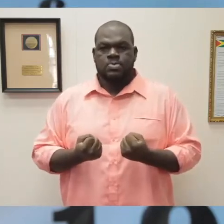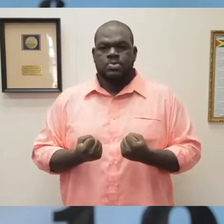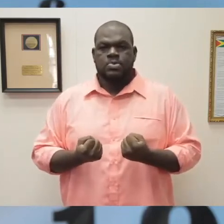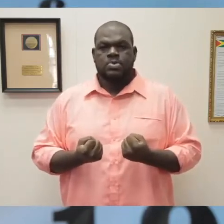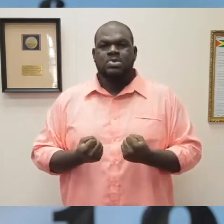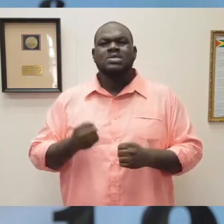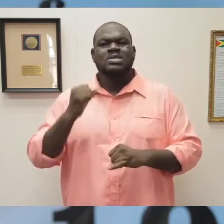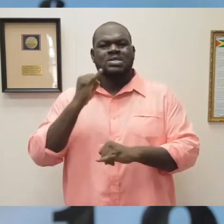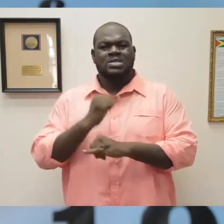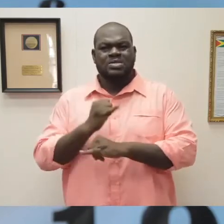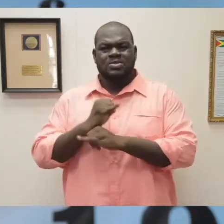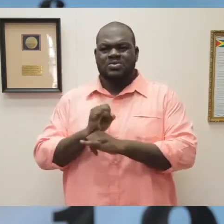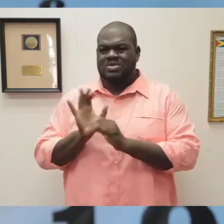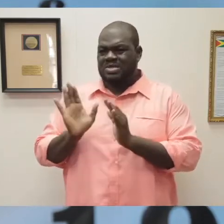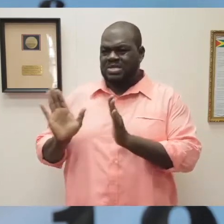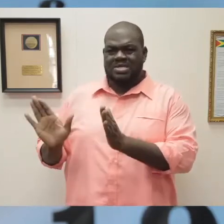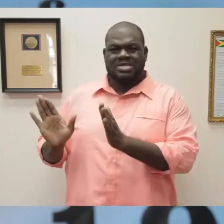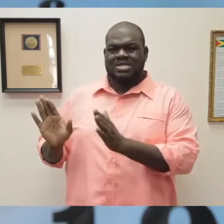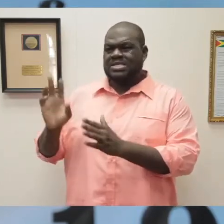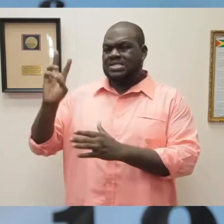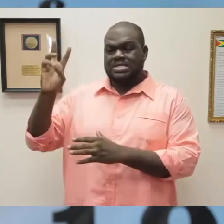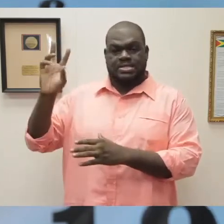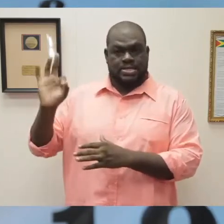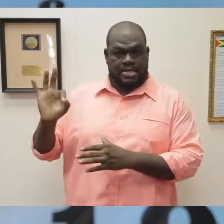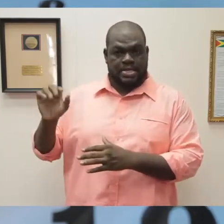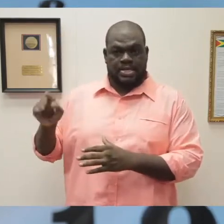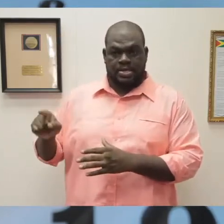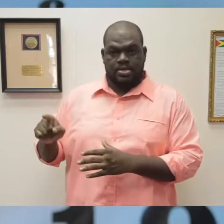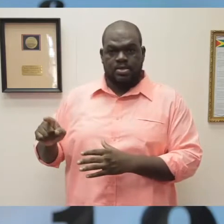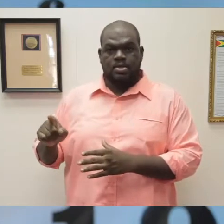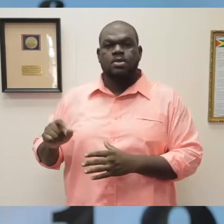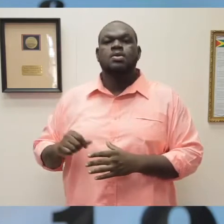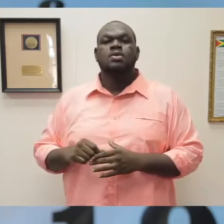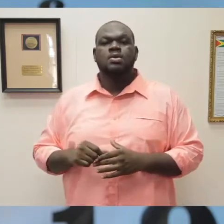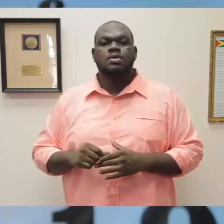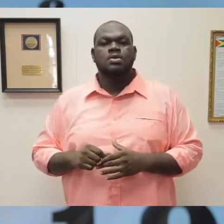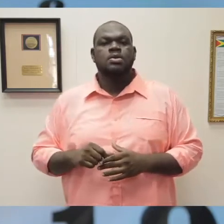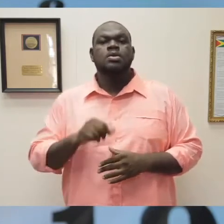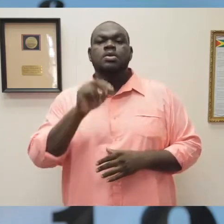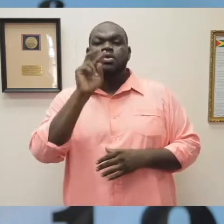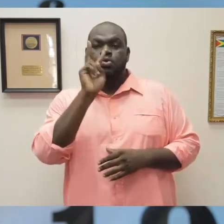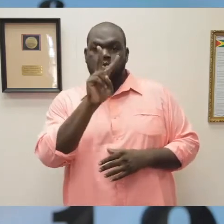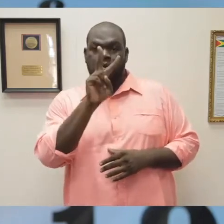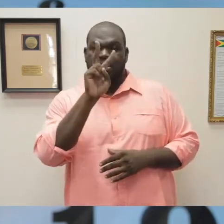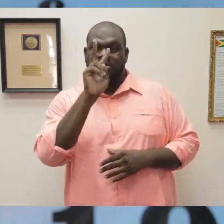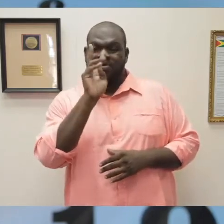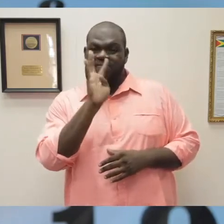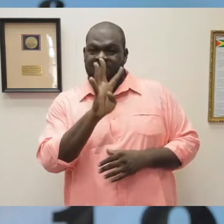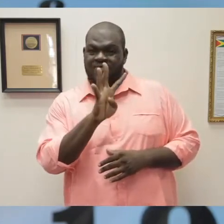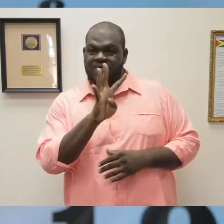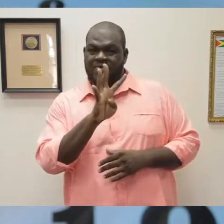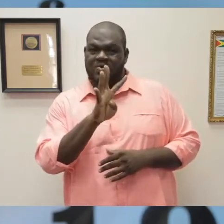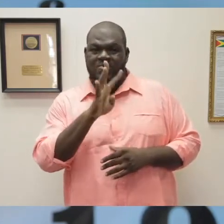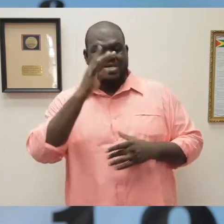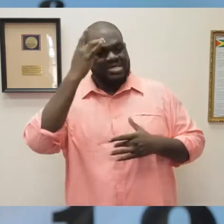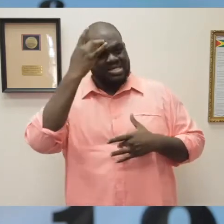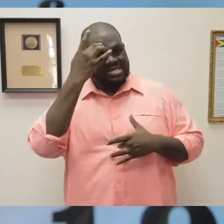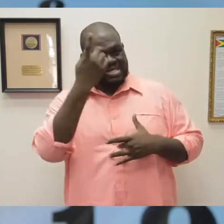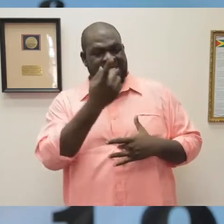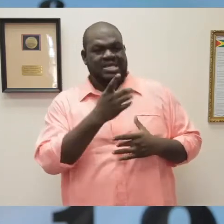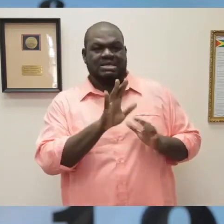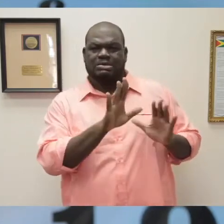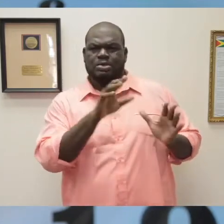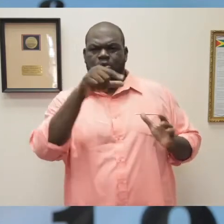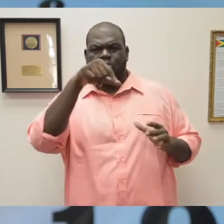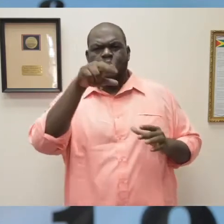cases and 24 cases in institutional quarantine. There is no patient in the COVID-19